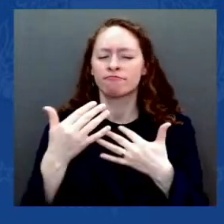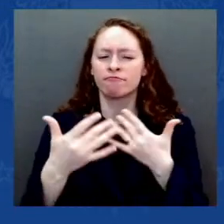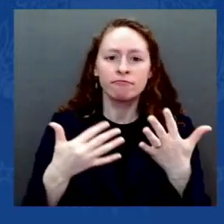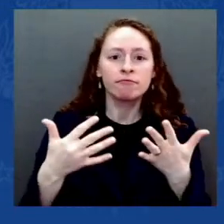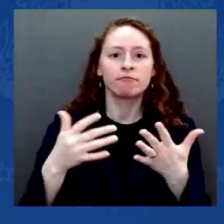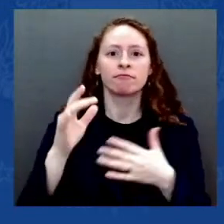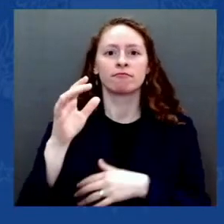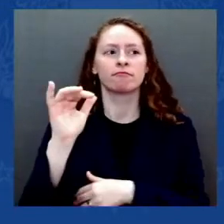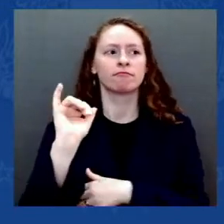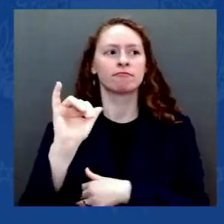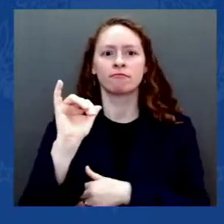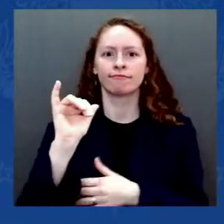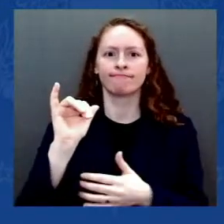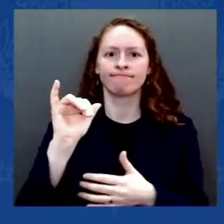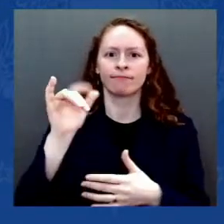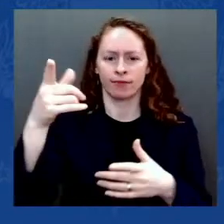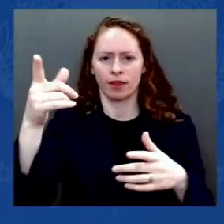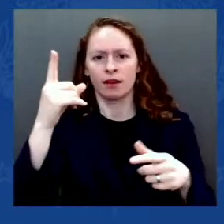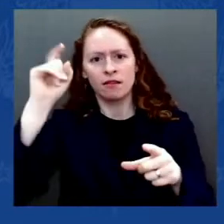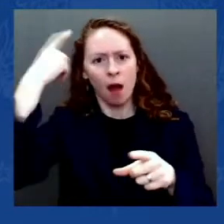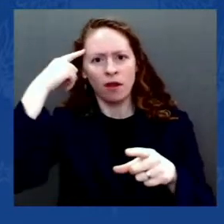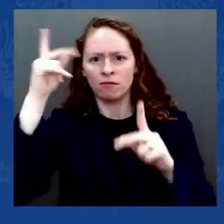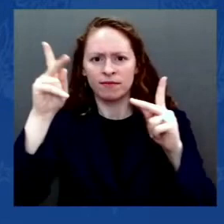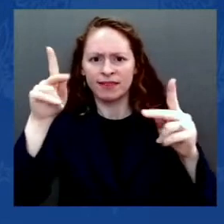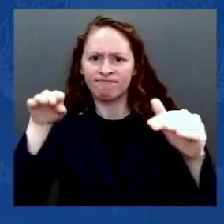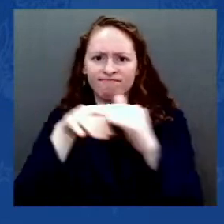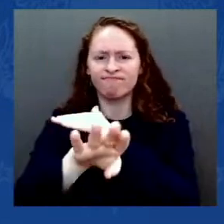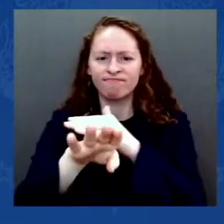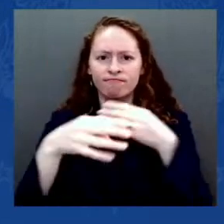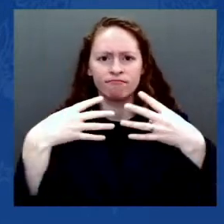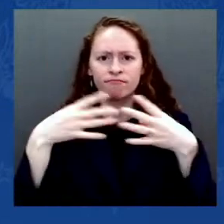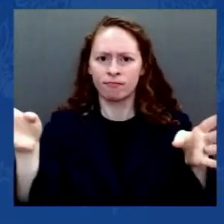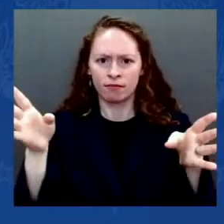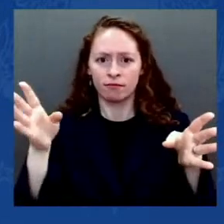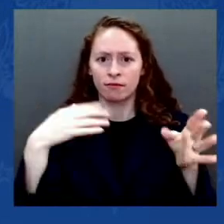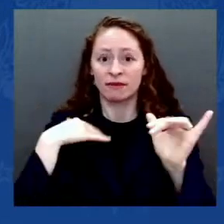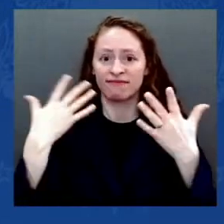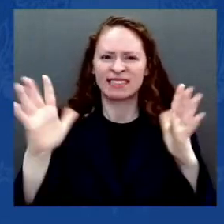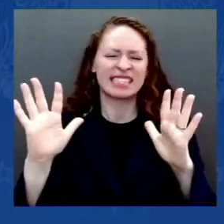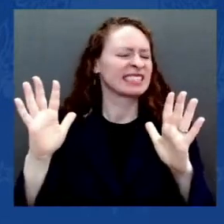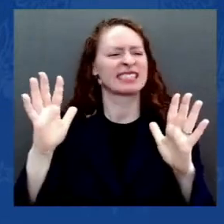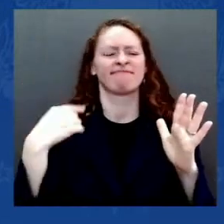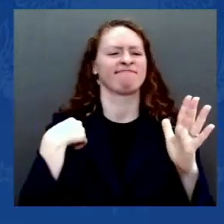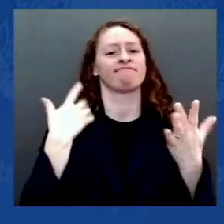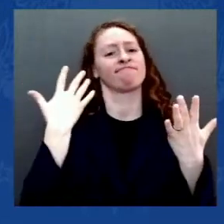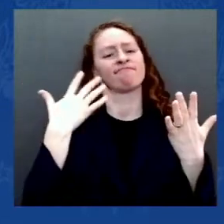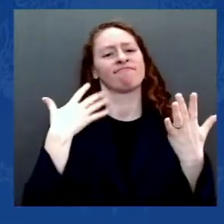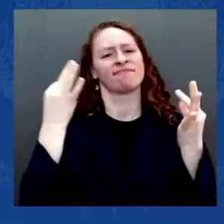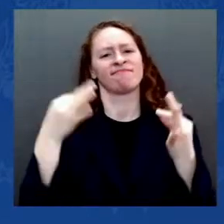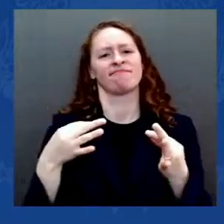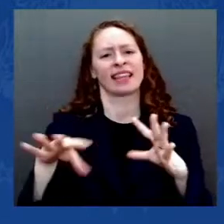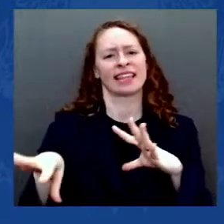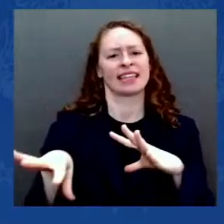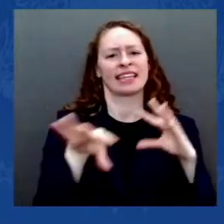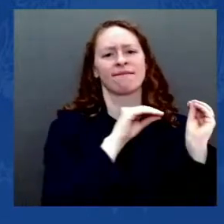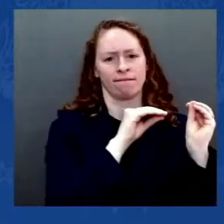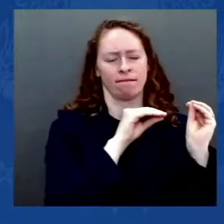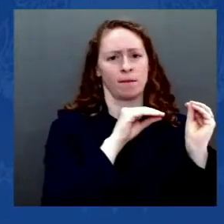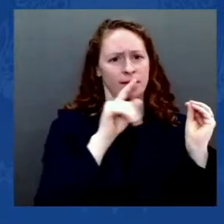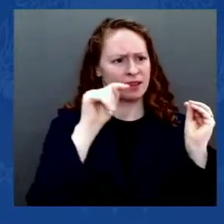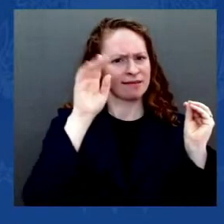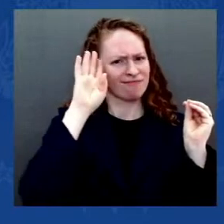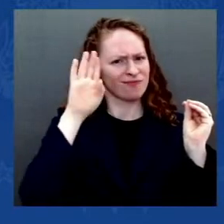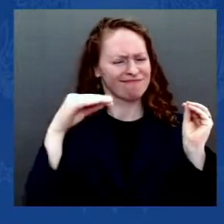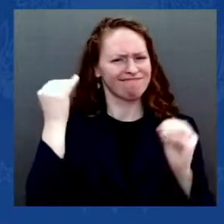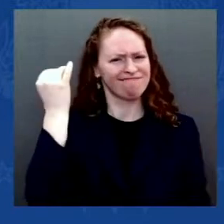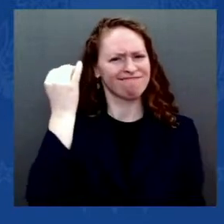immediately turned not only to my colleagues, but to my staff, who had been forced to